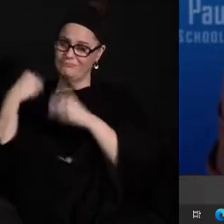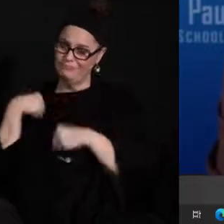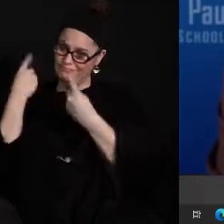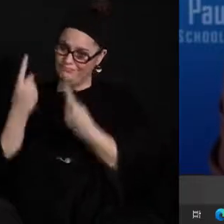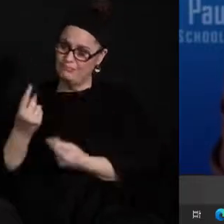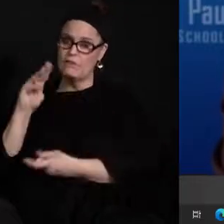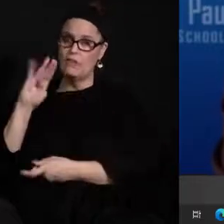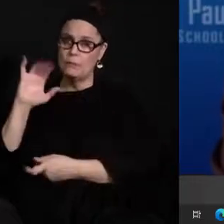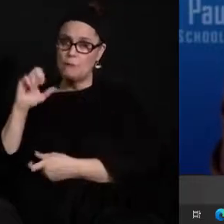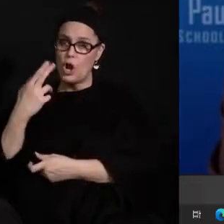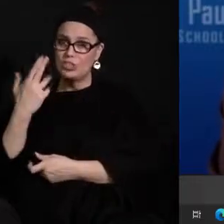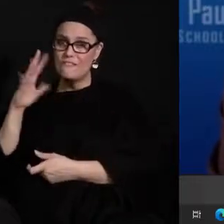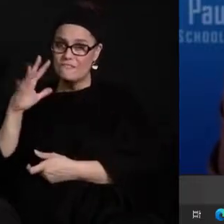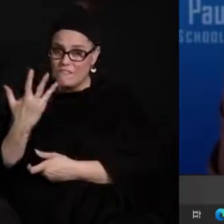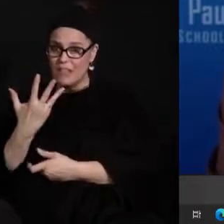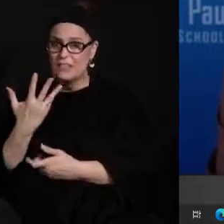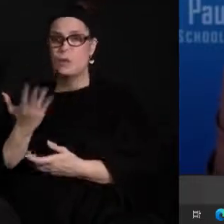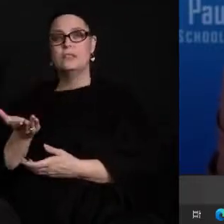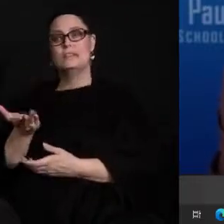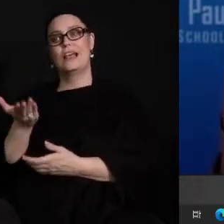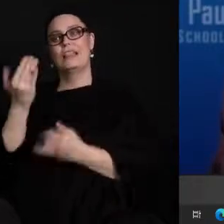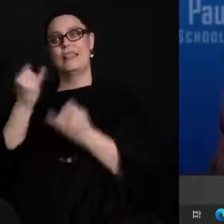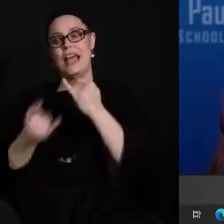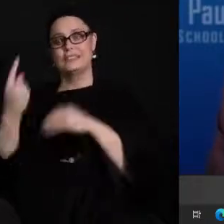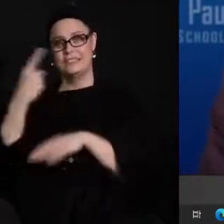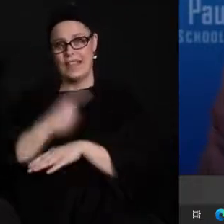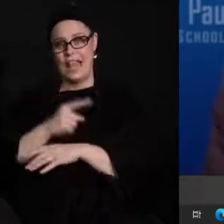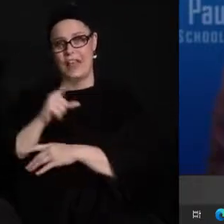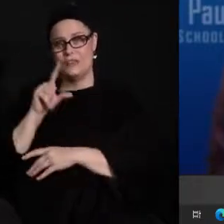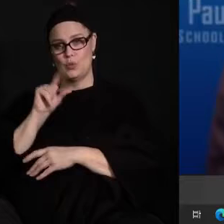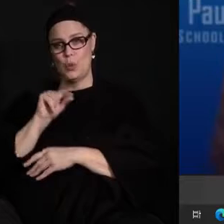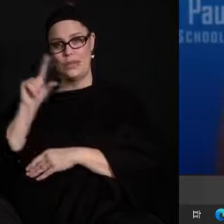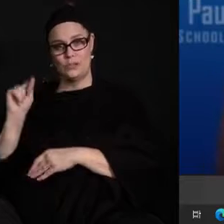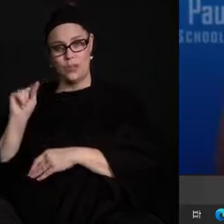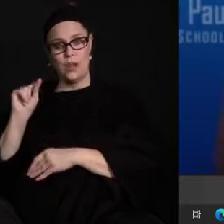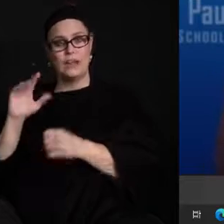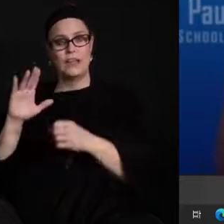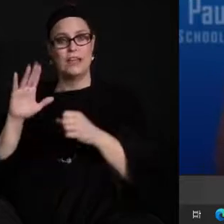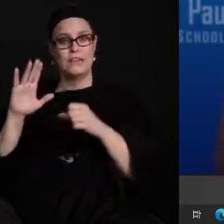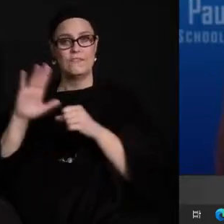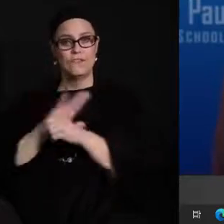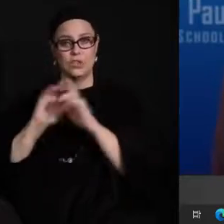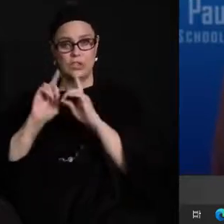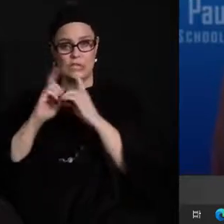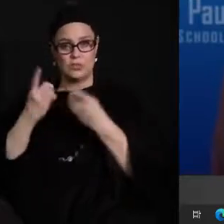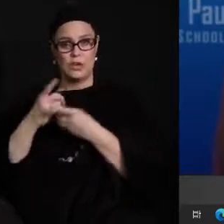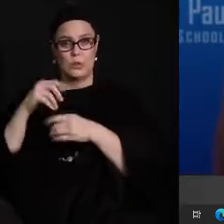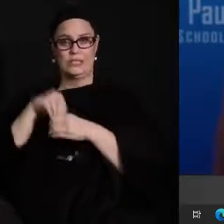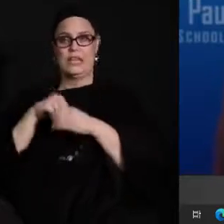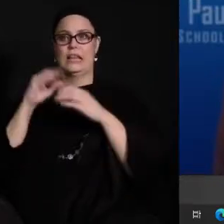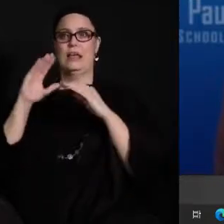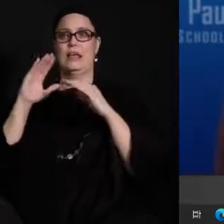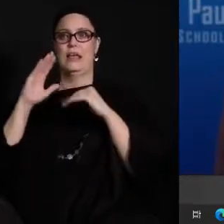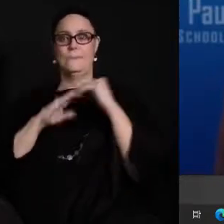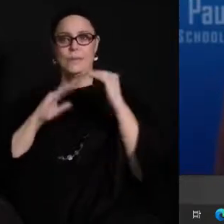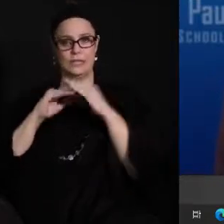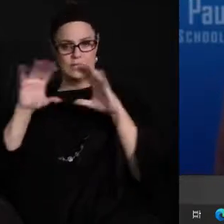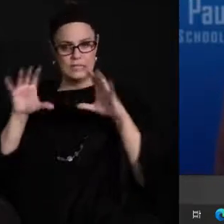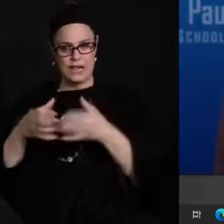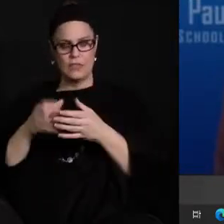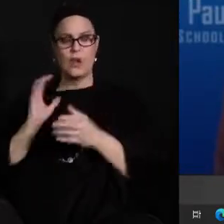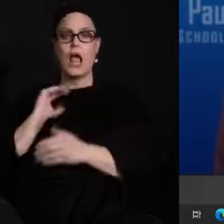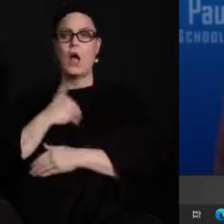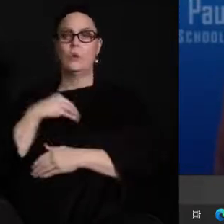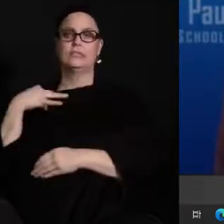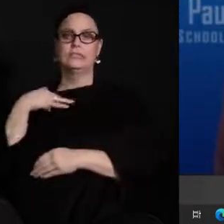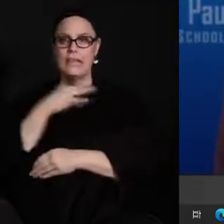since march 5th was the last day of 2020 that the full district was back in a building our staff